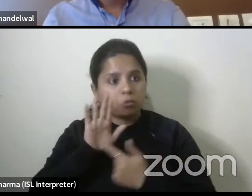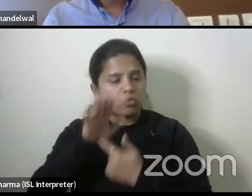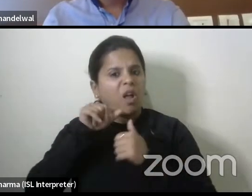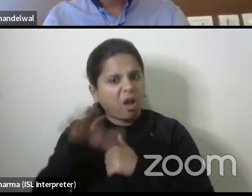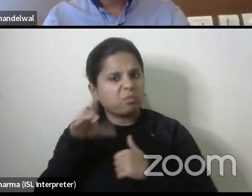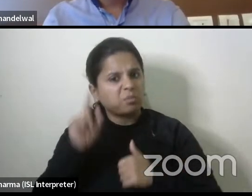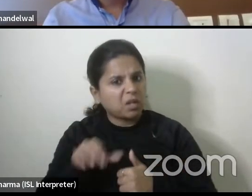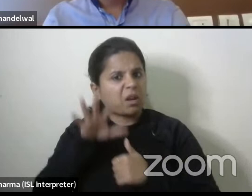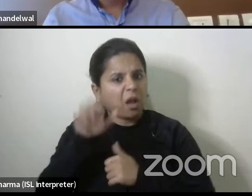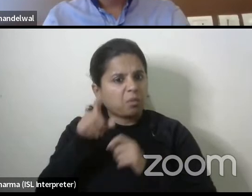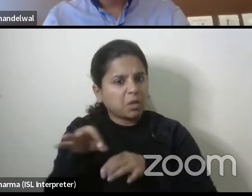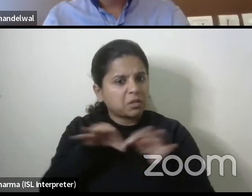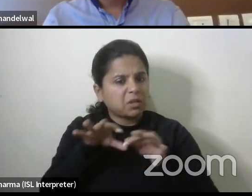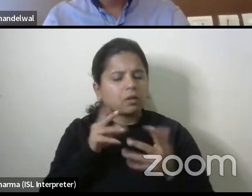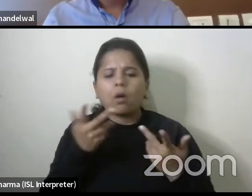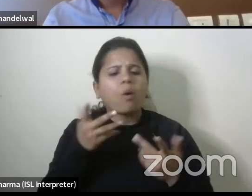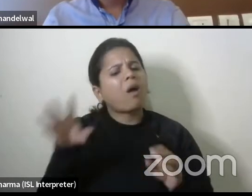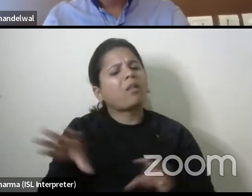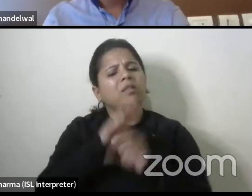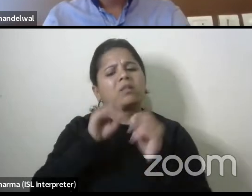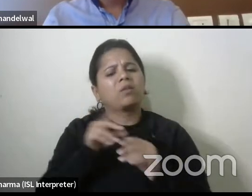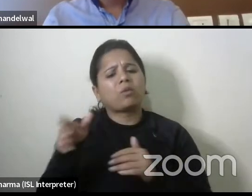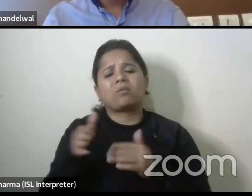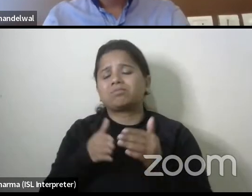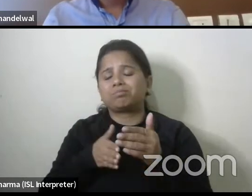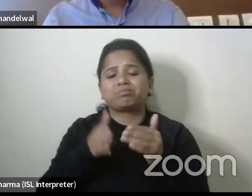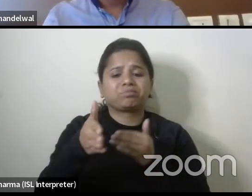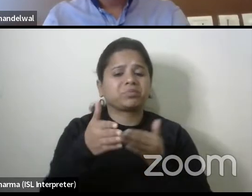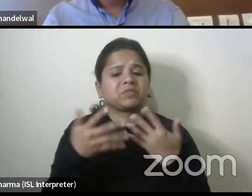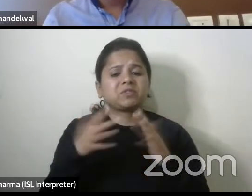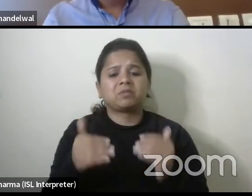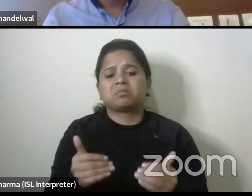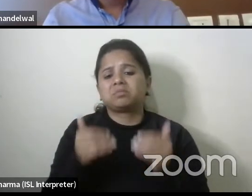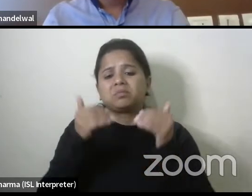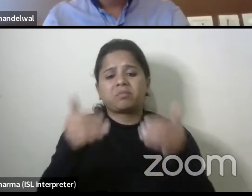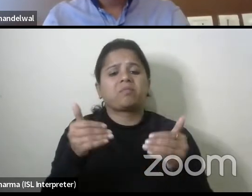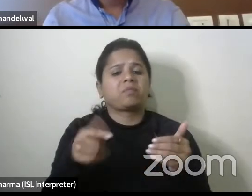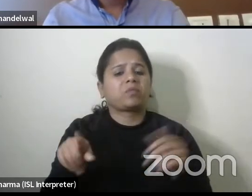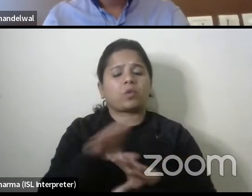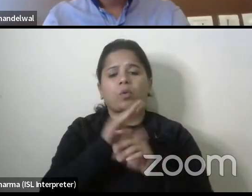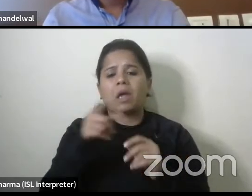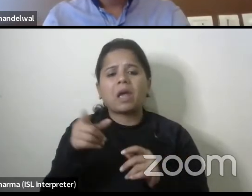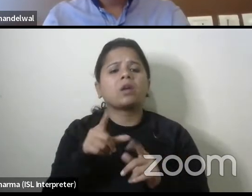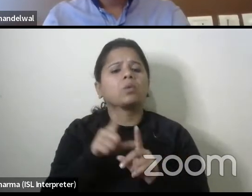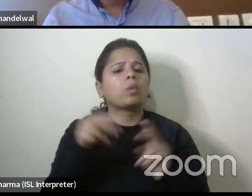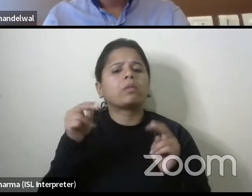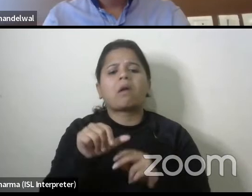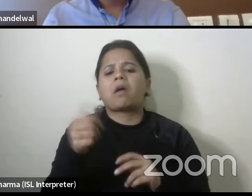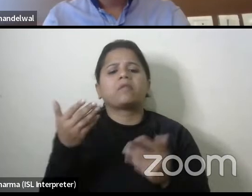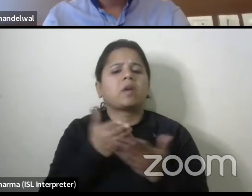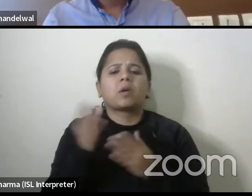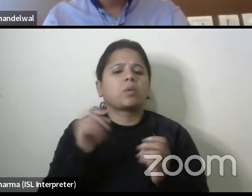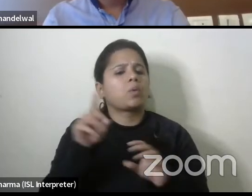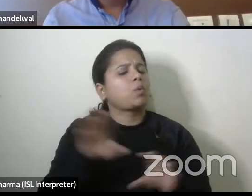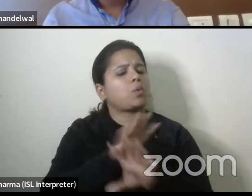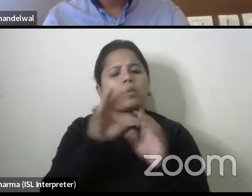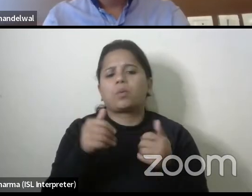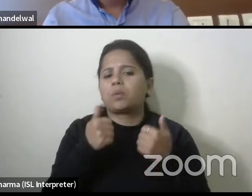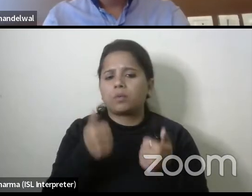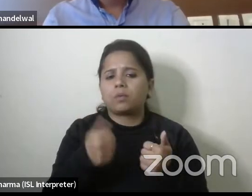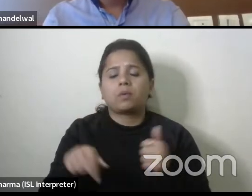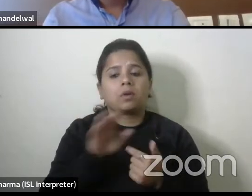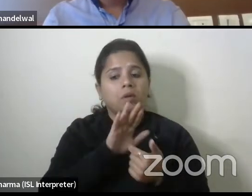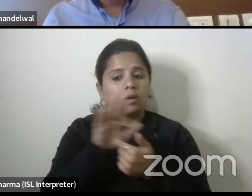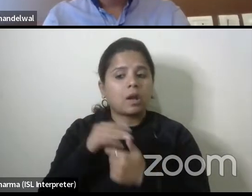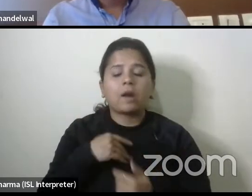in these cities you know they've crossed all of those levels right now it's a default they don't do it any other way uh which is i think also goes back to my